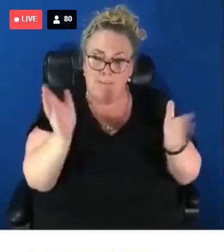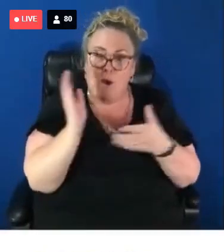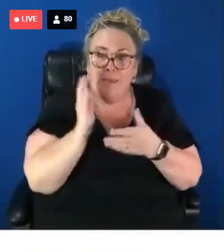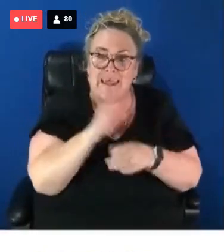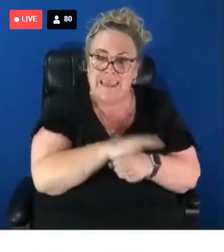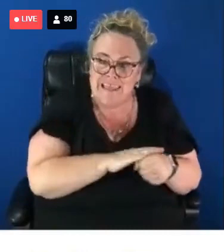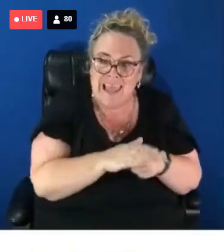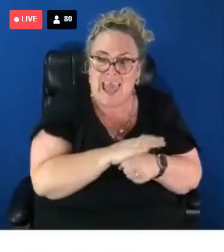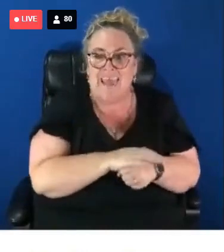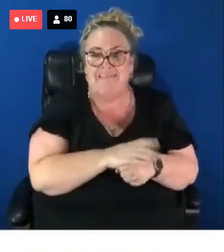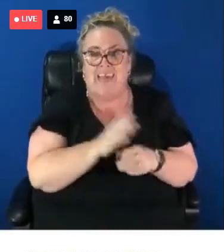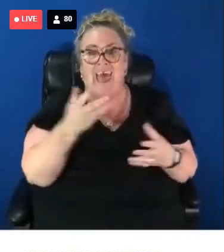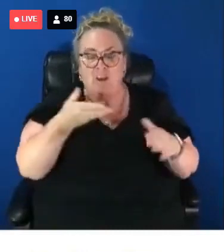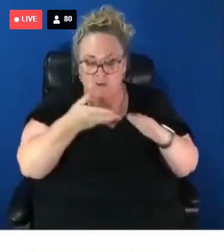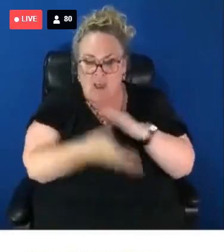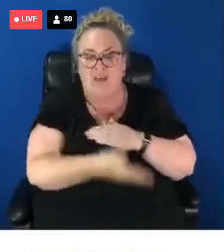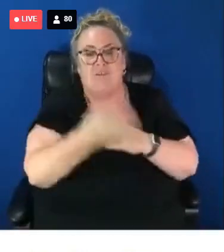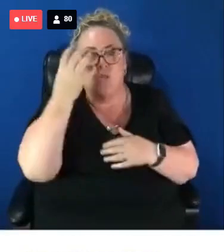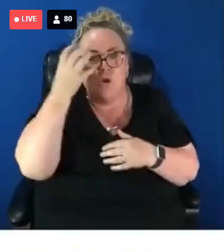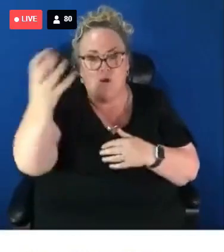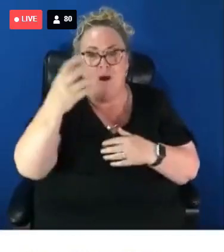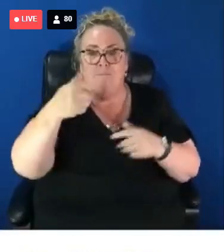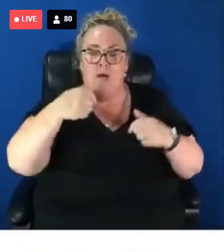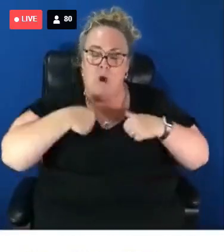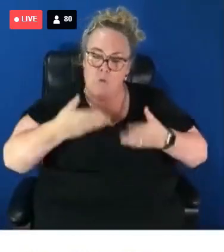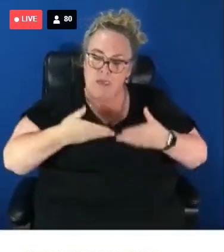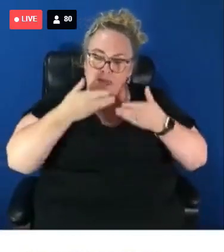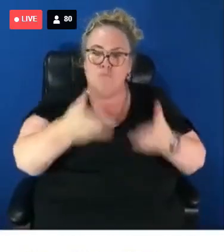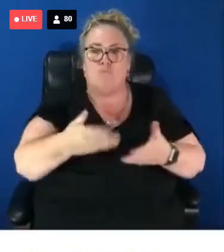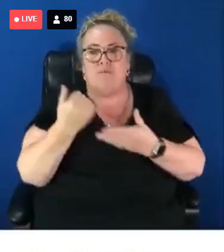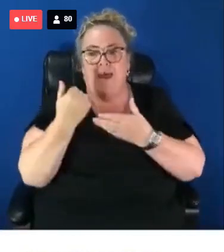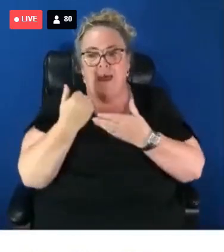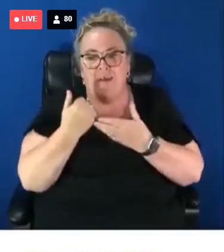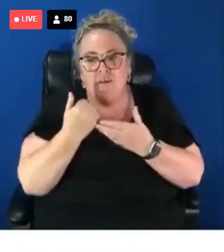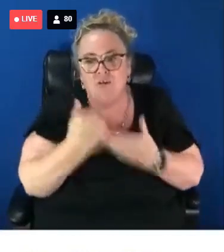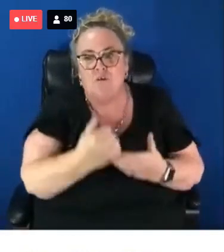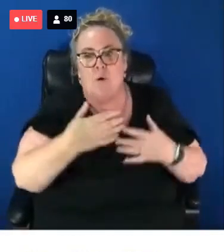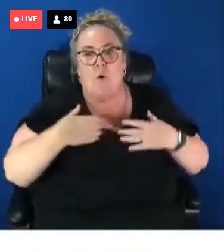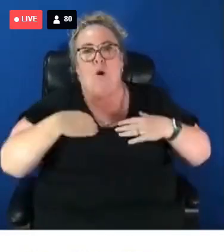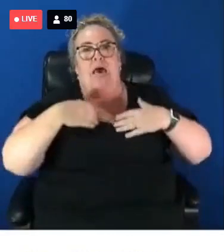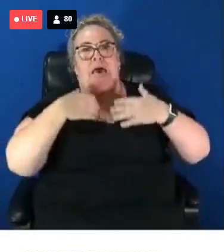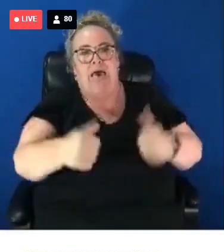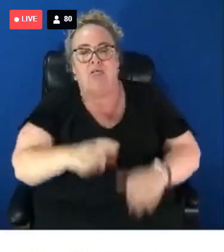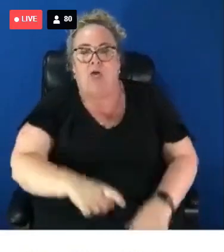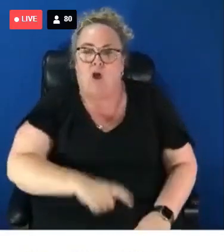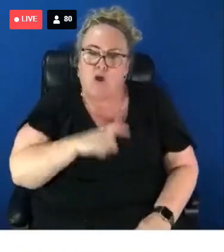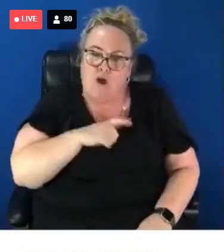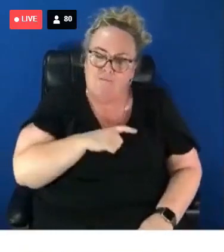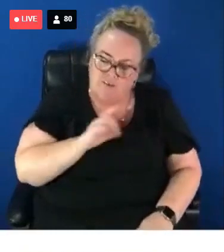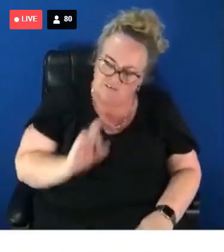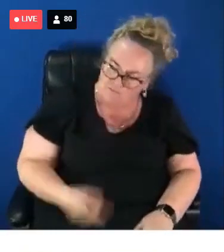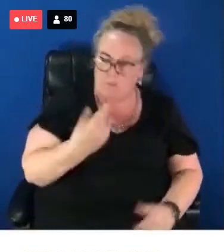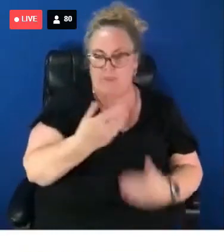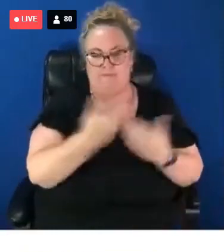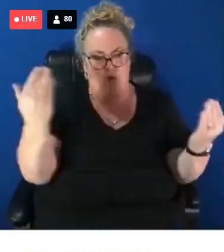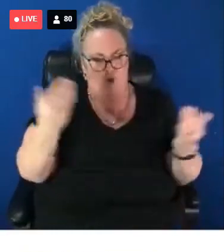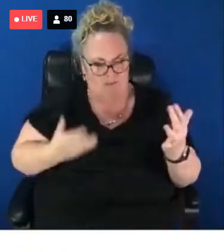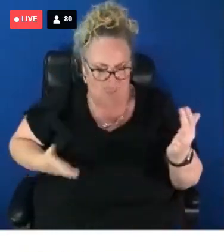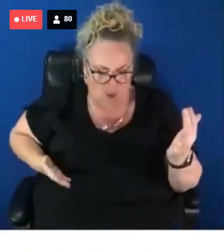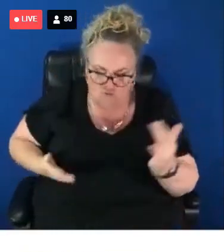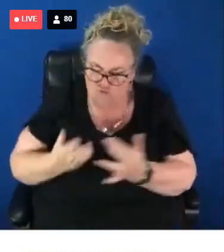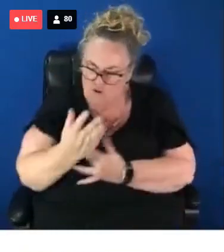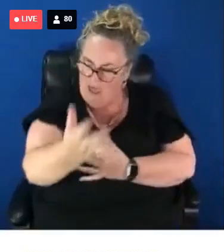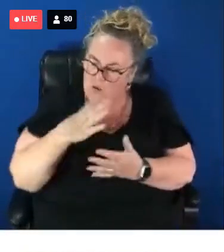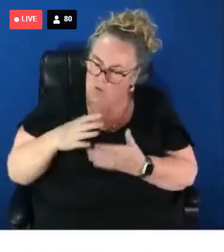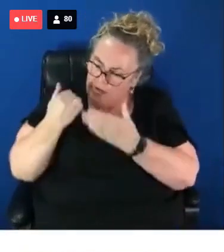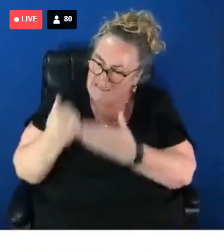providing help, support and confidence at the point of need from day one right the way through. That journey is something that we all need to